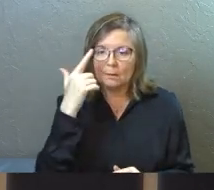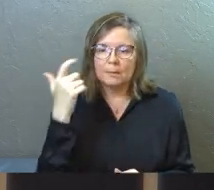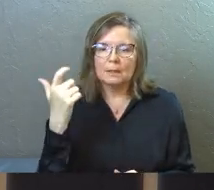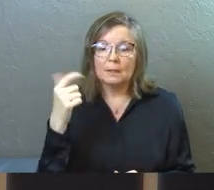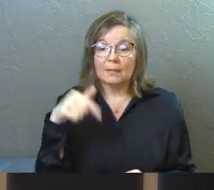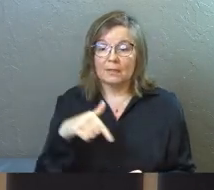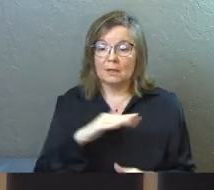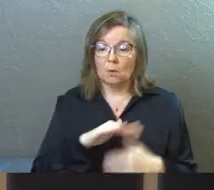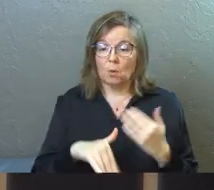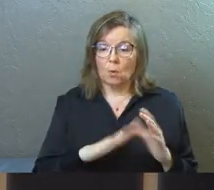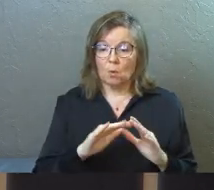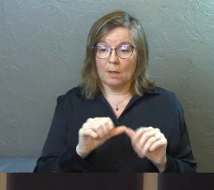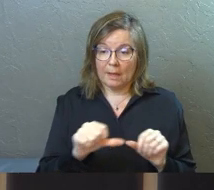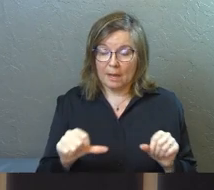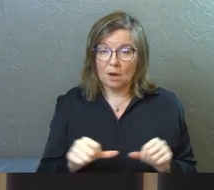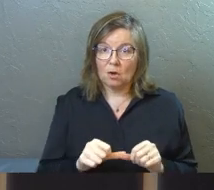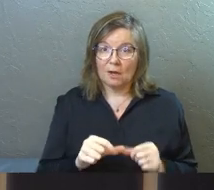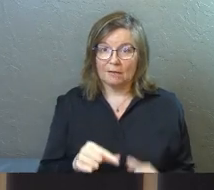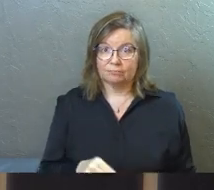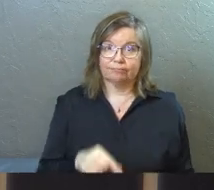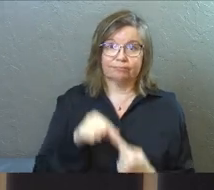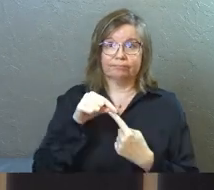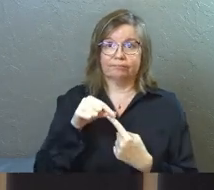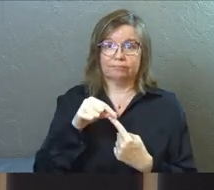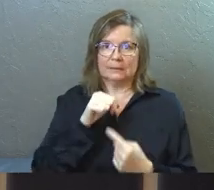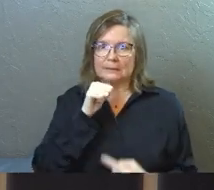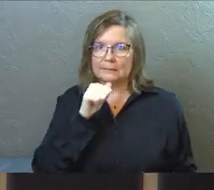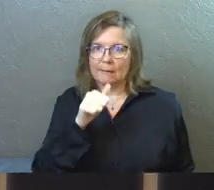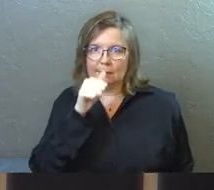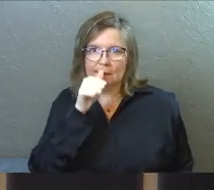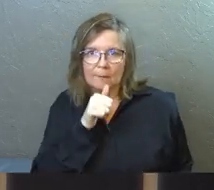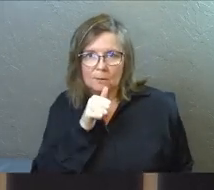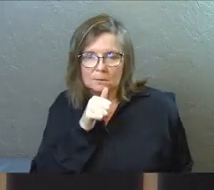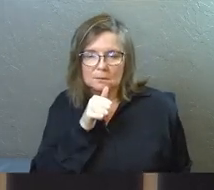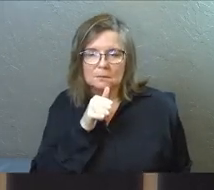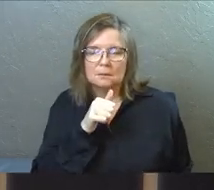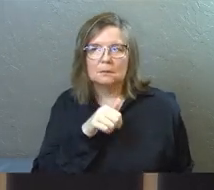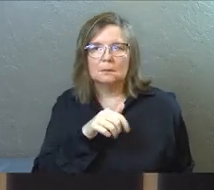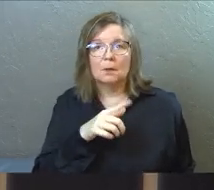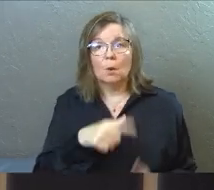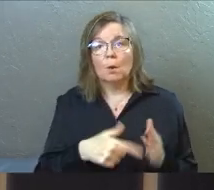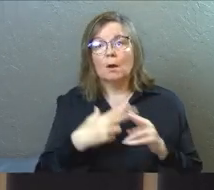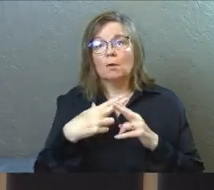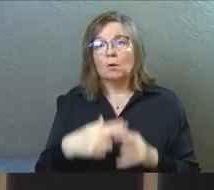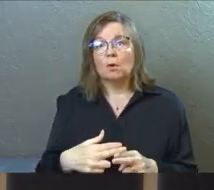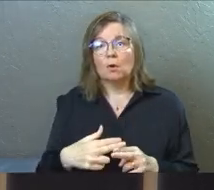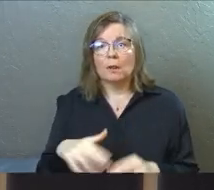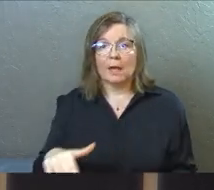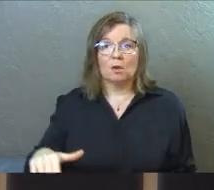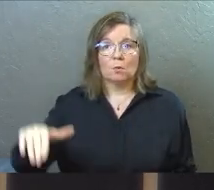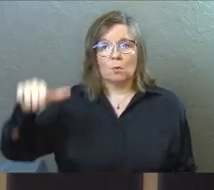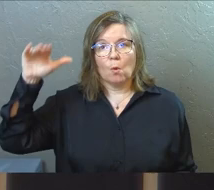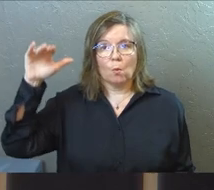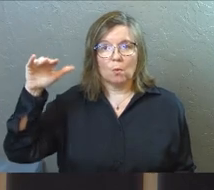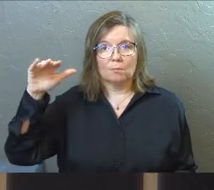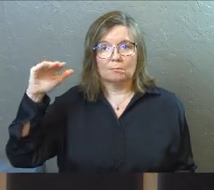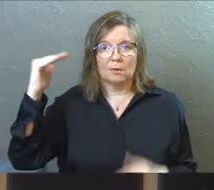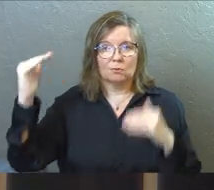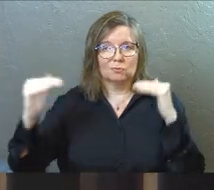because this whole area of exclusivity and intolerance, it's what I would call a grown-up question.